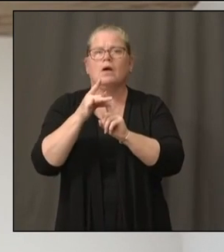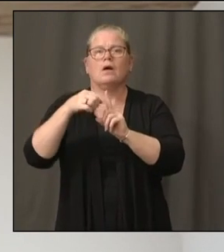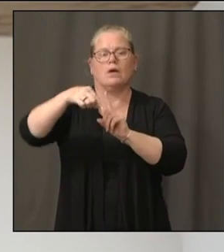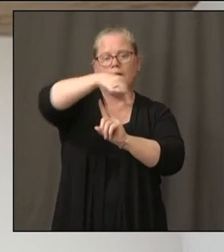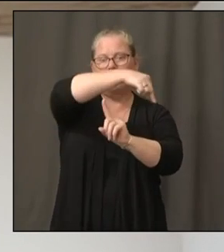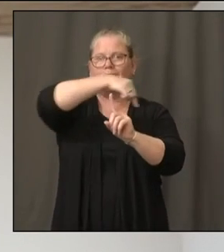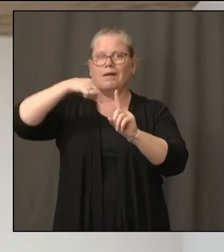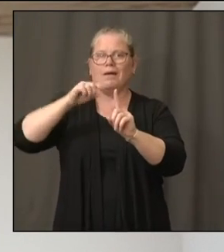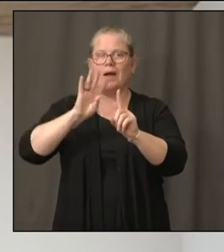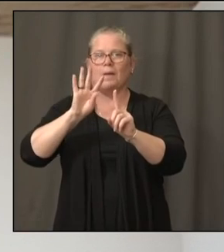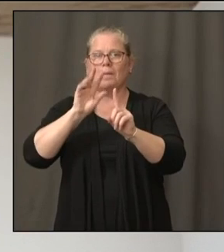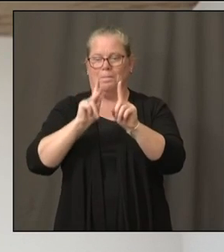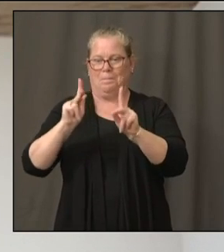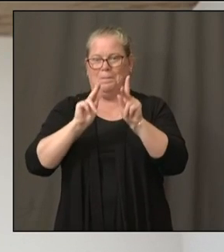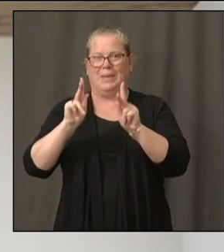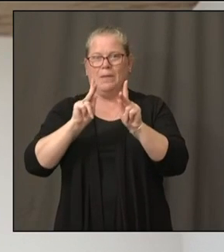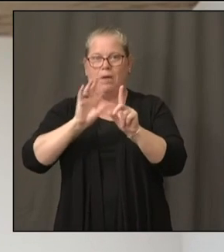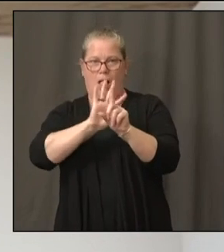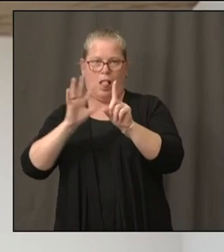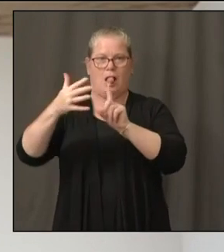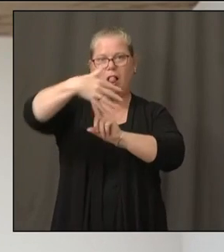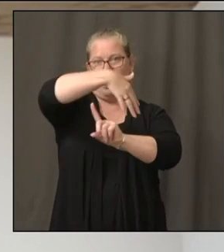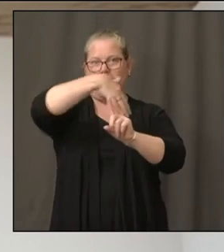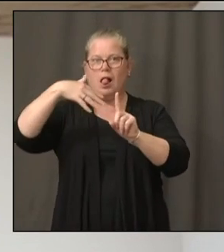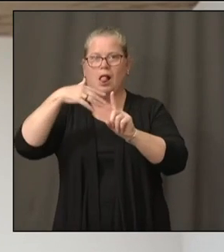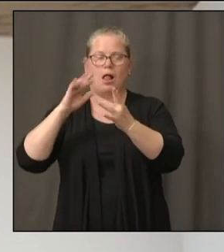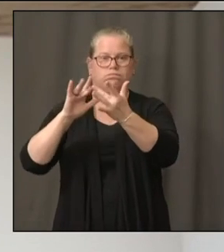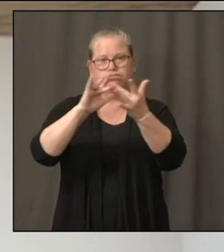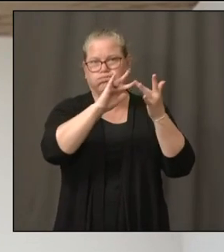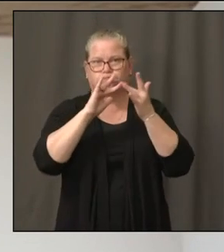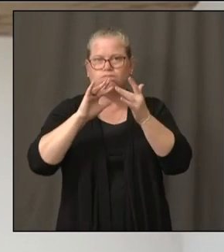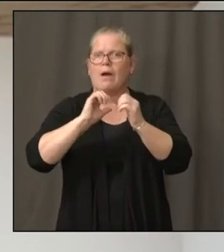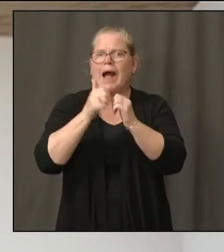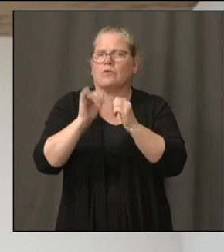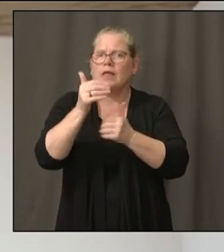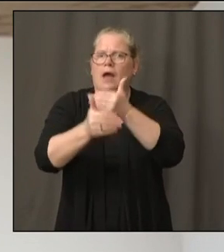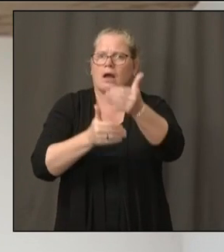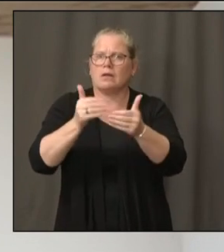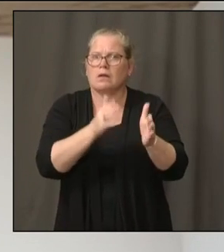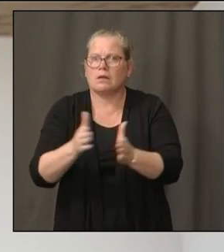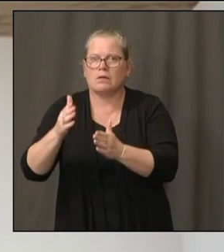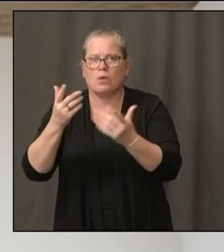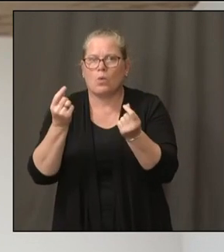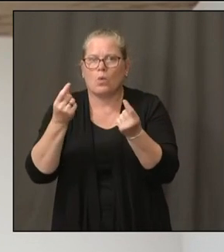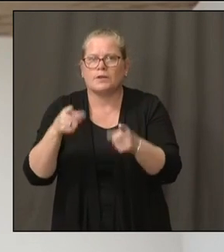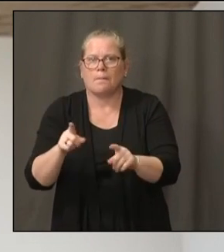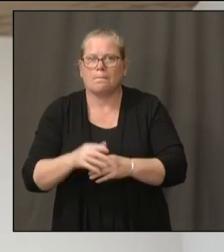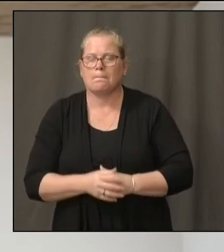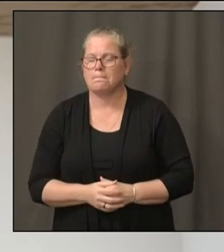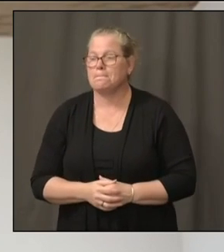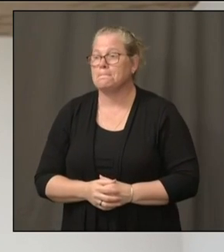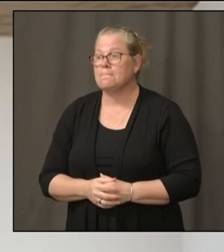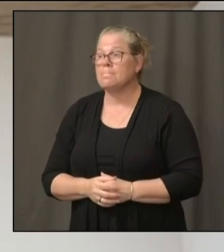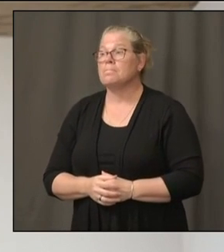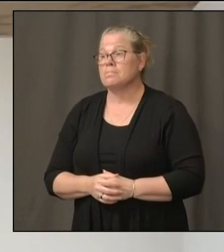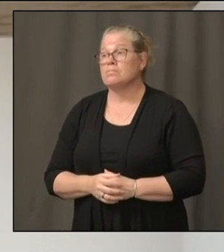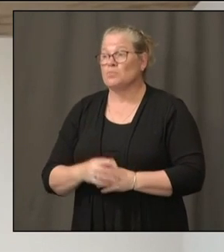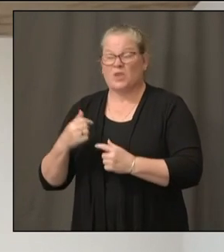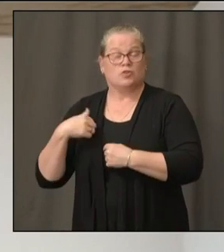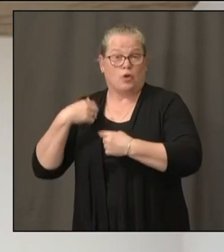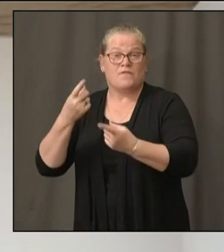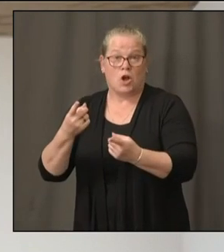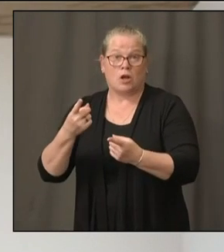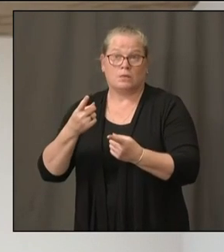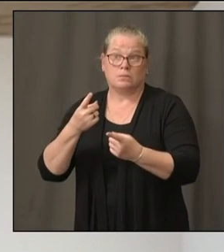is low and the number of contacts is manageable. And so this is the best time in doing